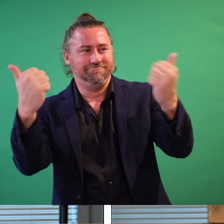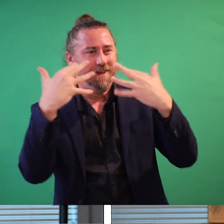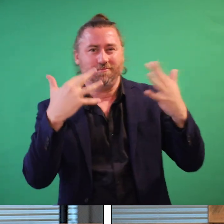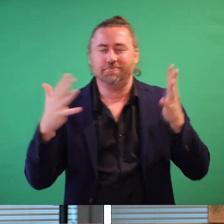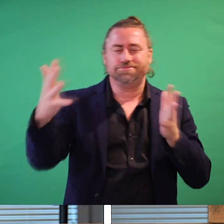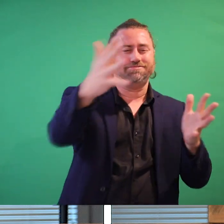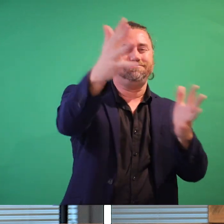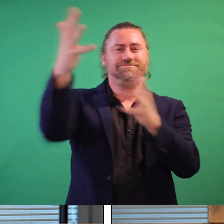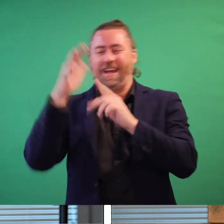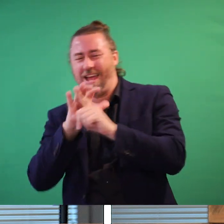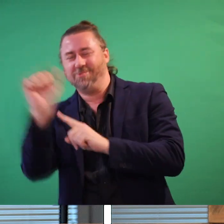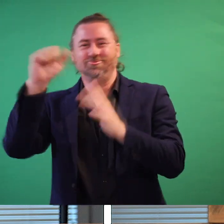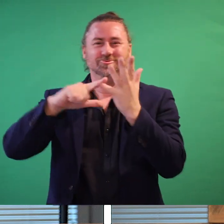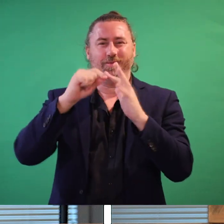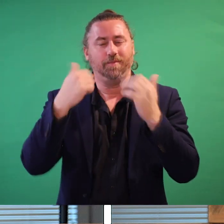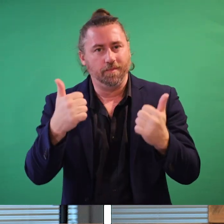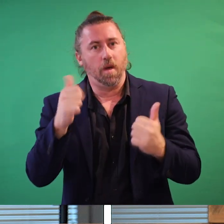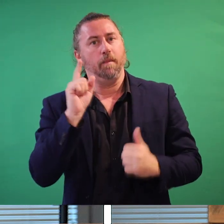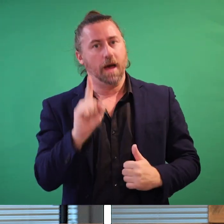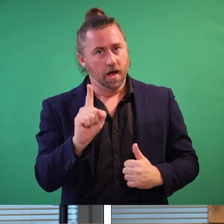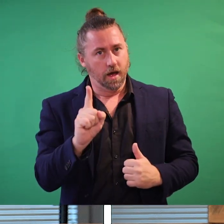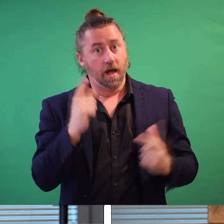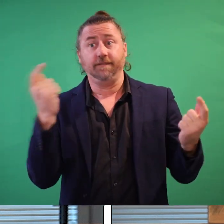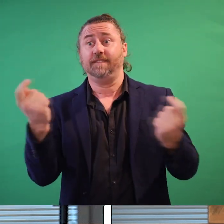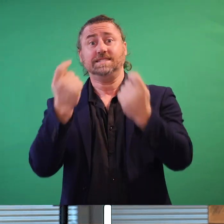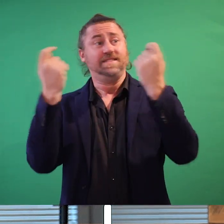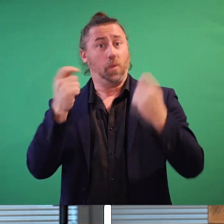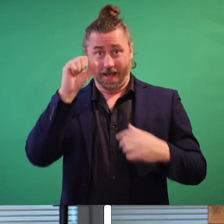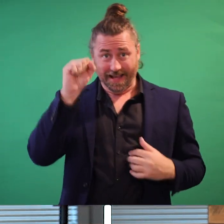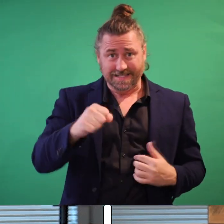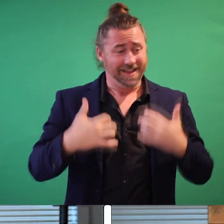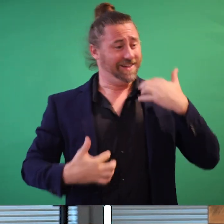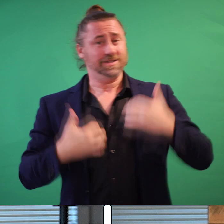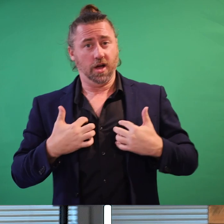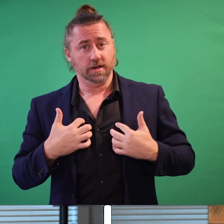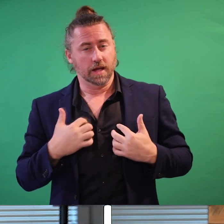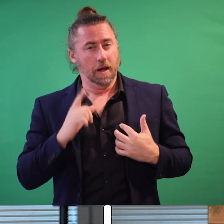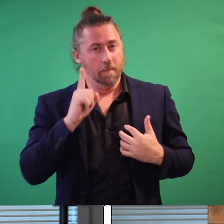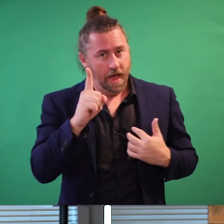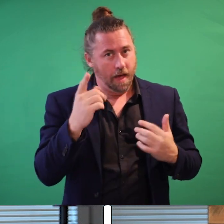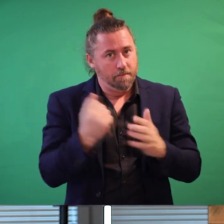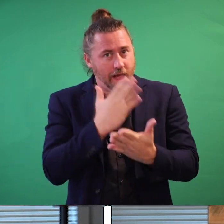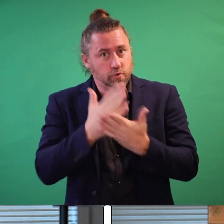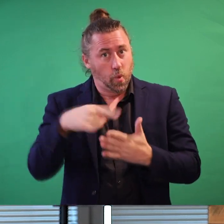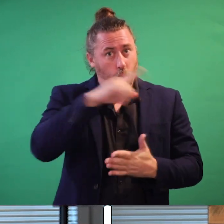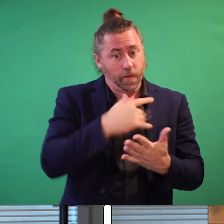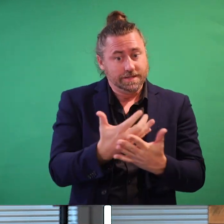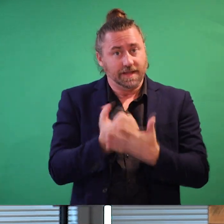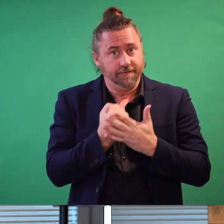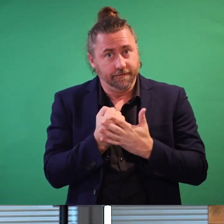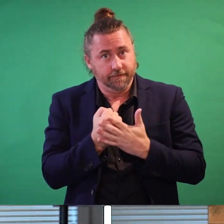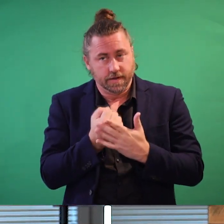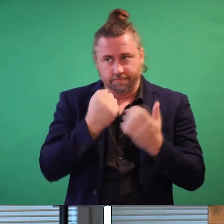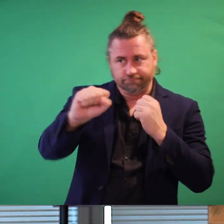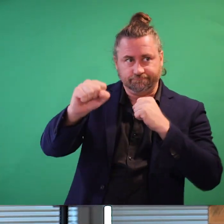To help us safely enjoy the festive season, we should all keep following the simple steps we know are effective at protecting